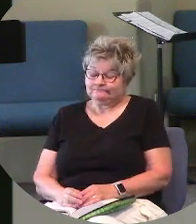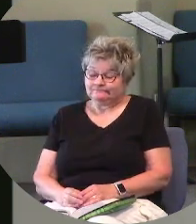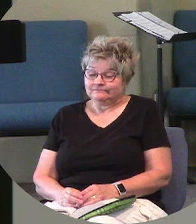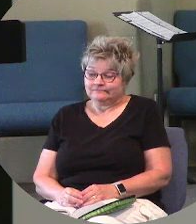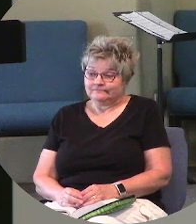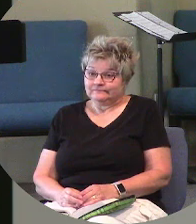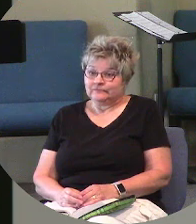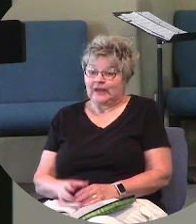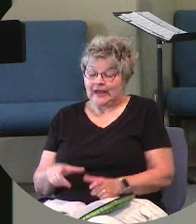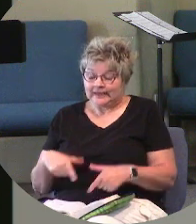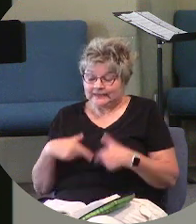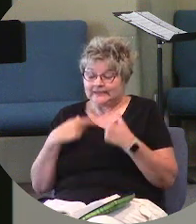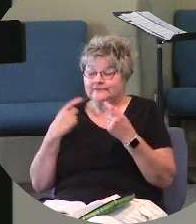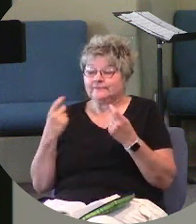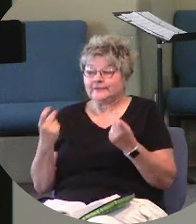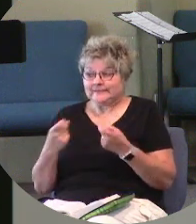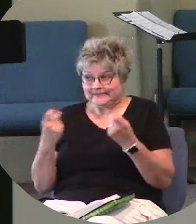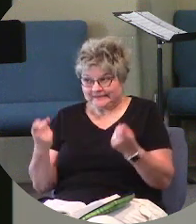That I live in sin.